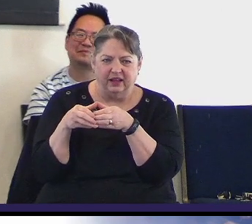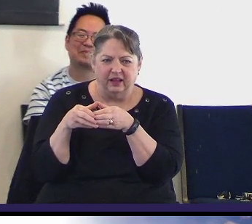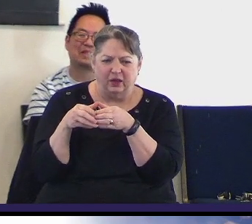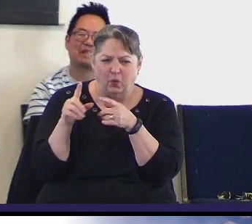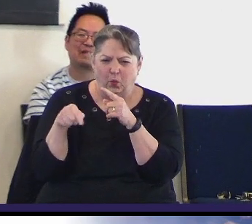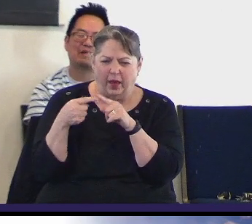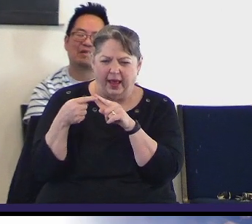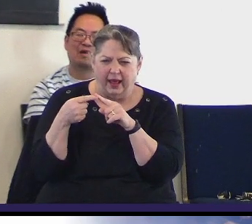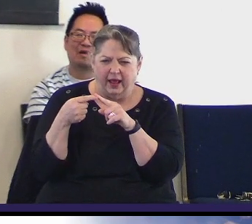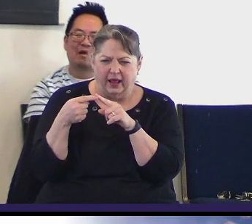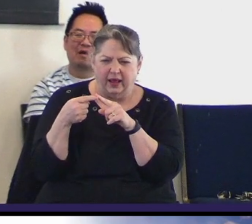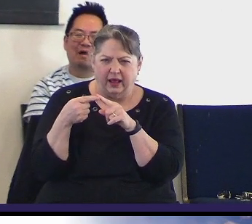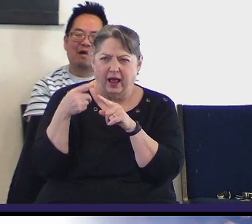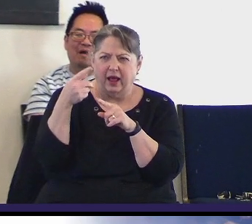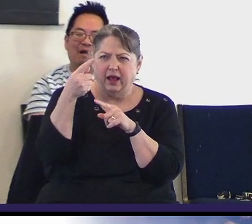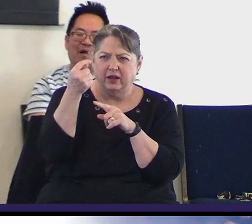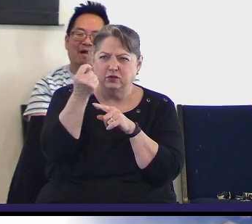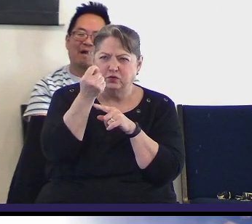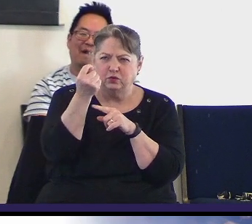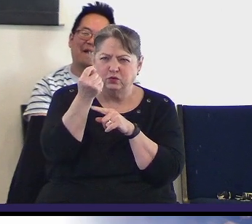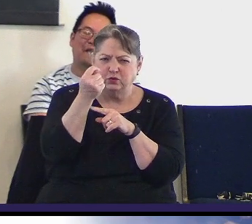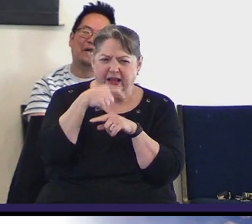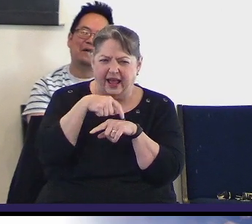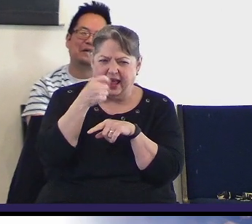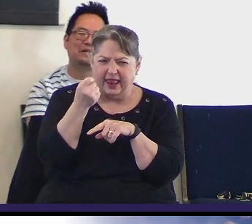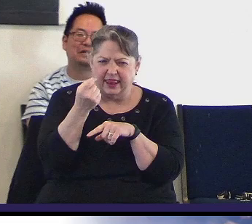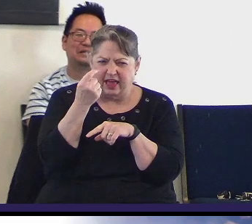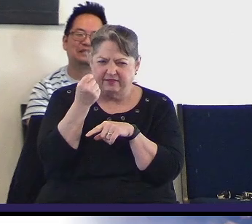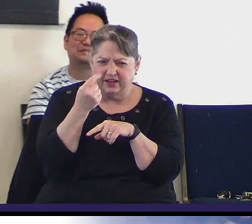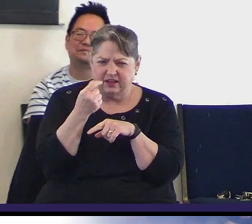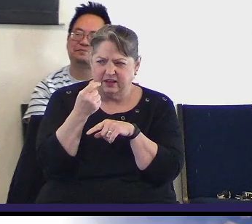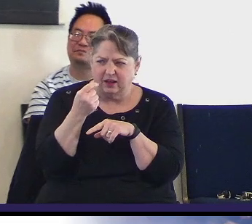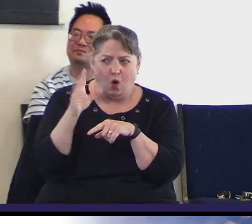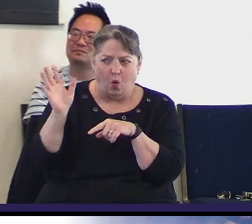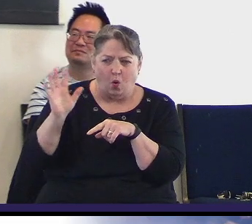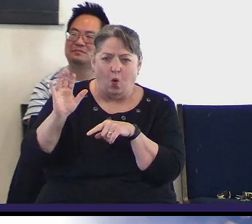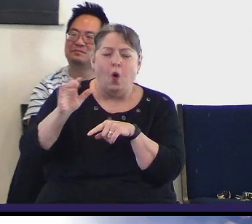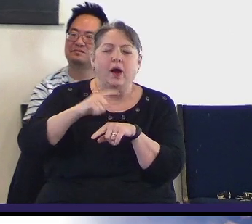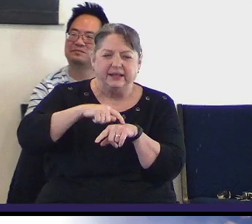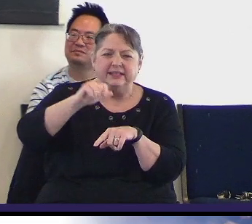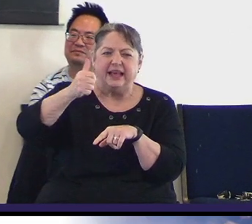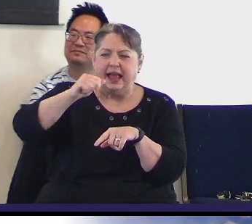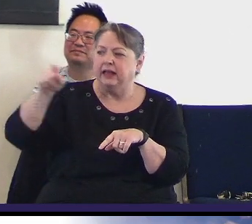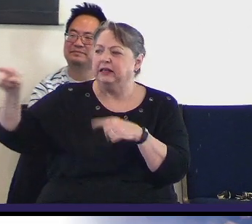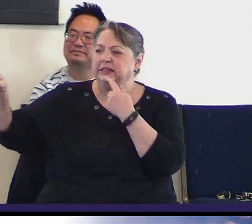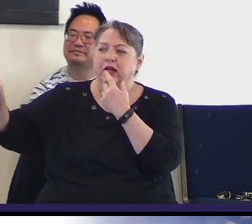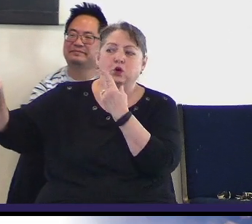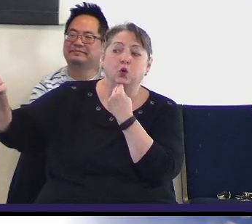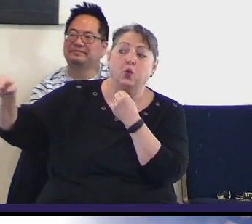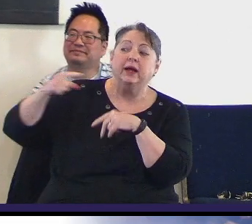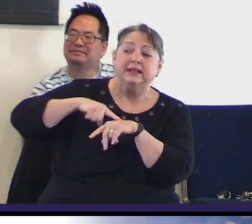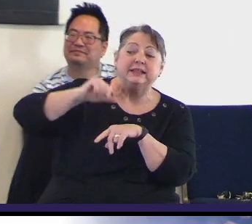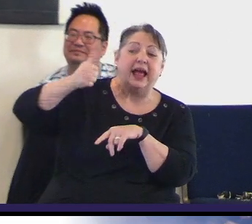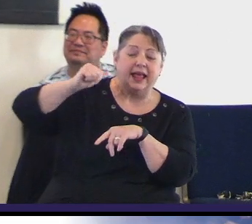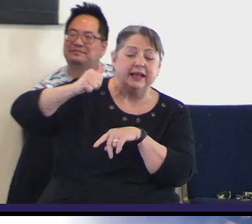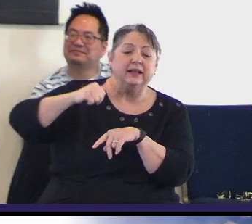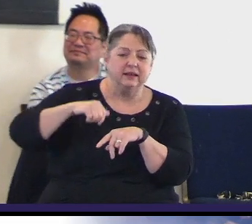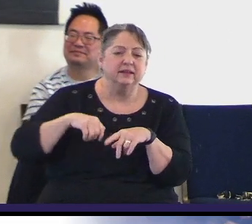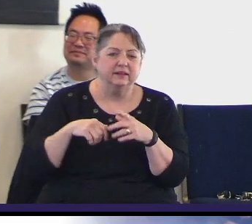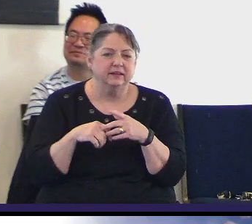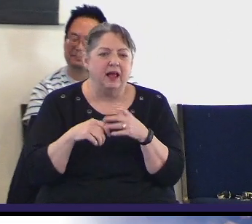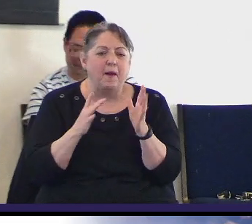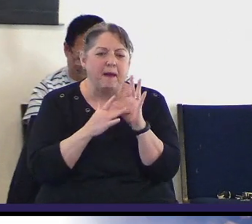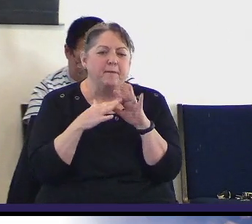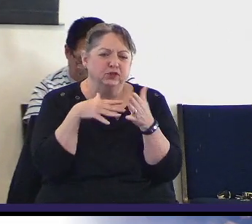that would be Tuesday at 11, I believe, at 10. Okay, 10 o'clock,